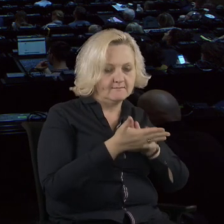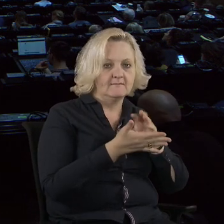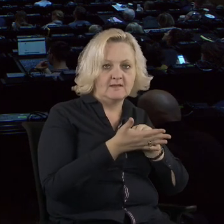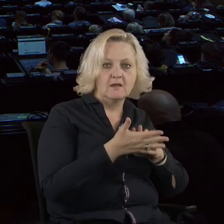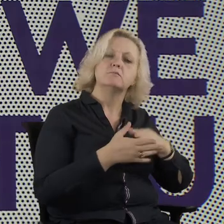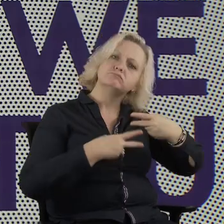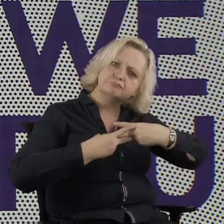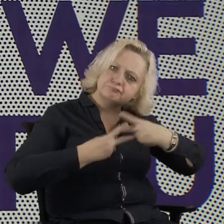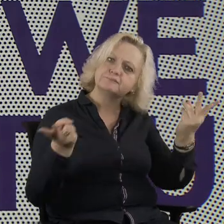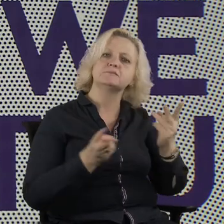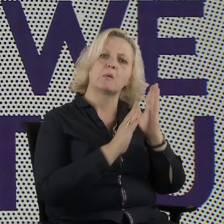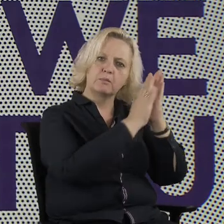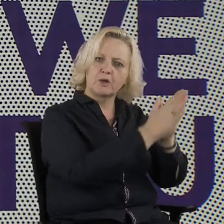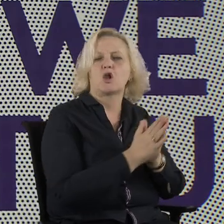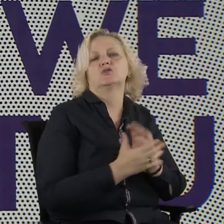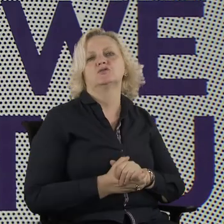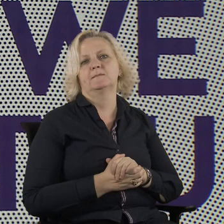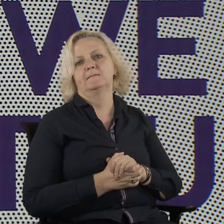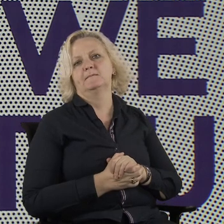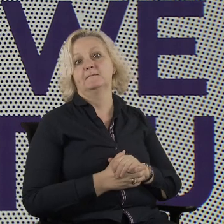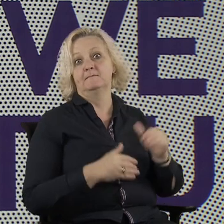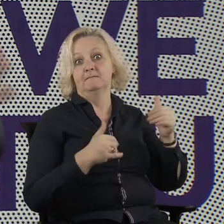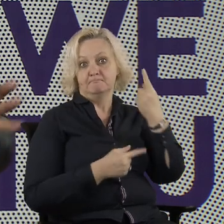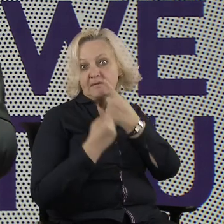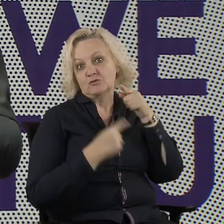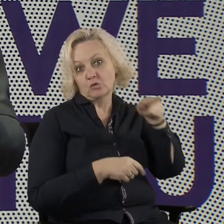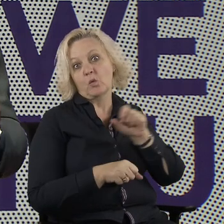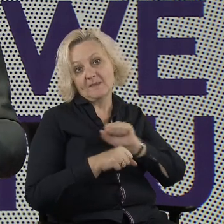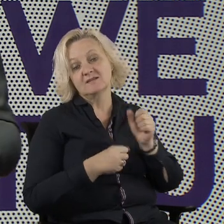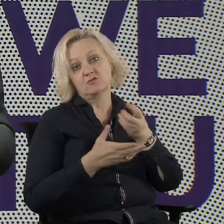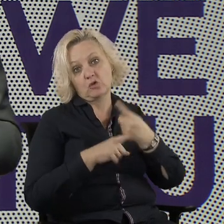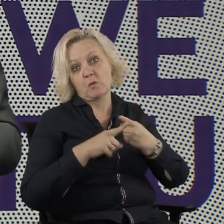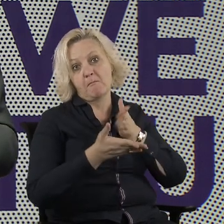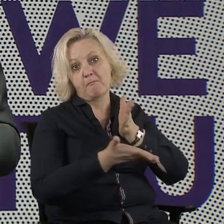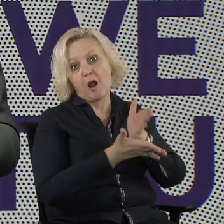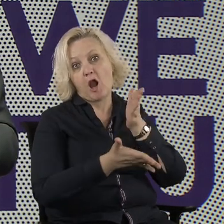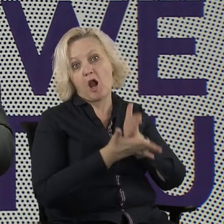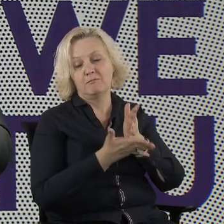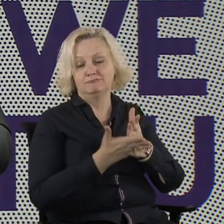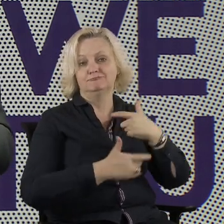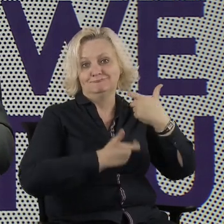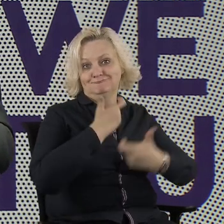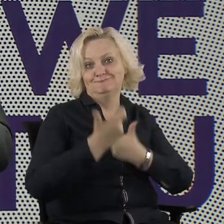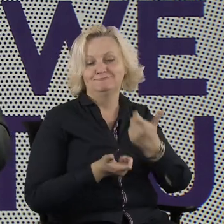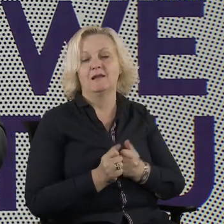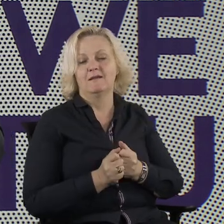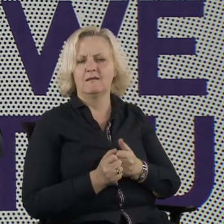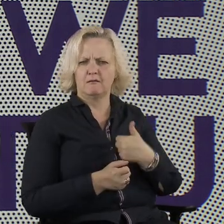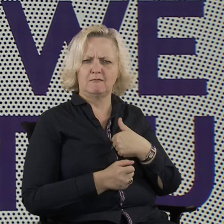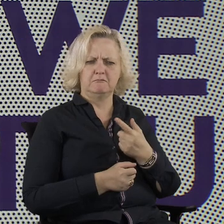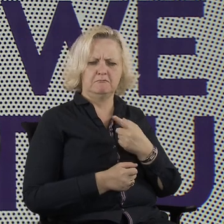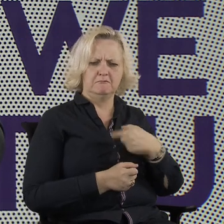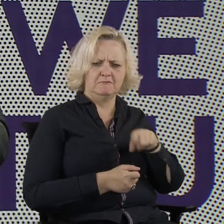see what happens next. I heard some giggles when I made the analogy to sex